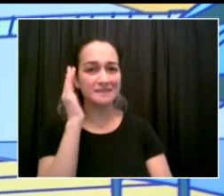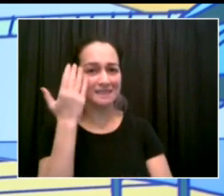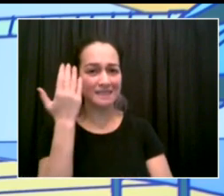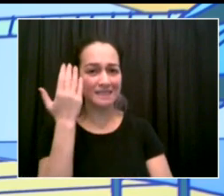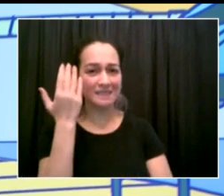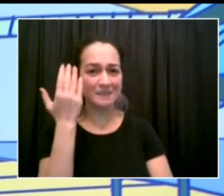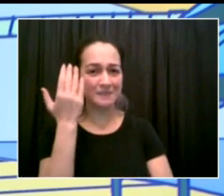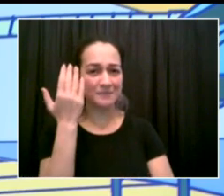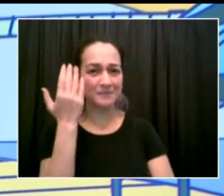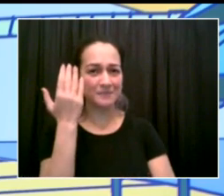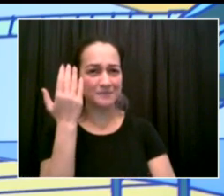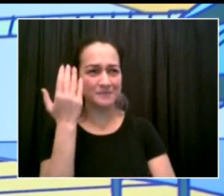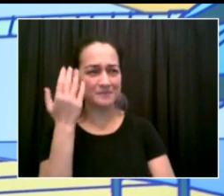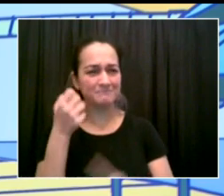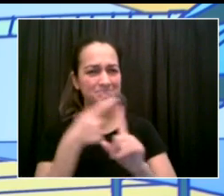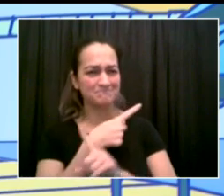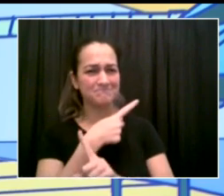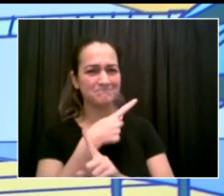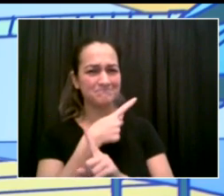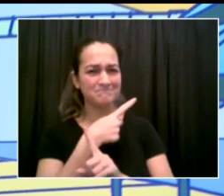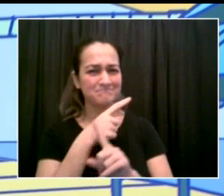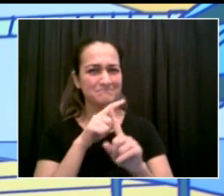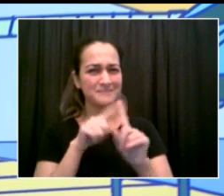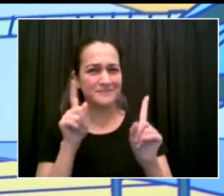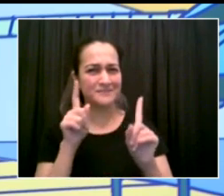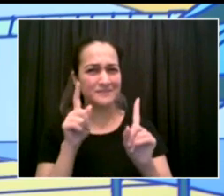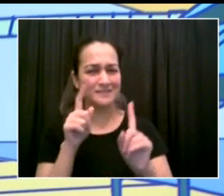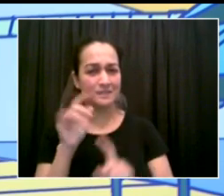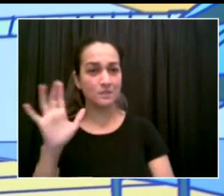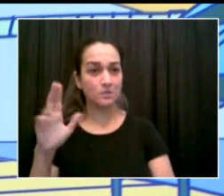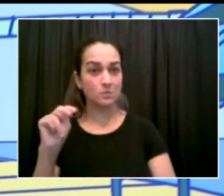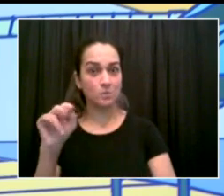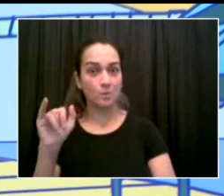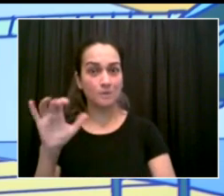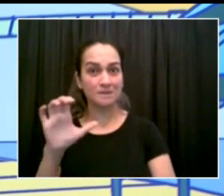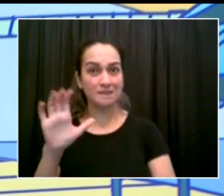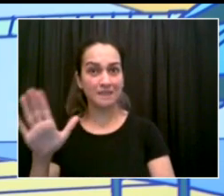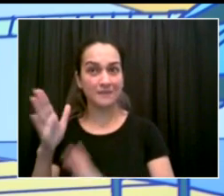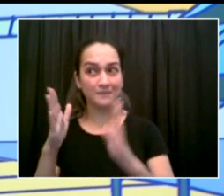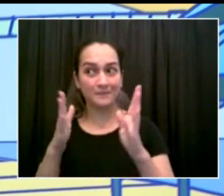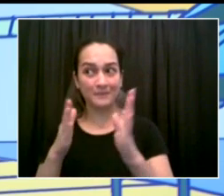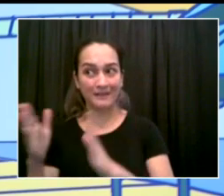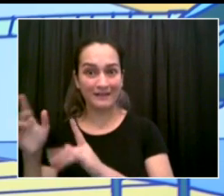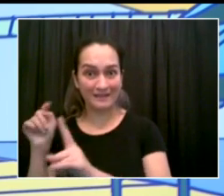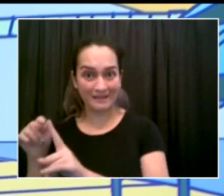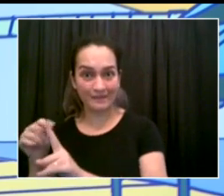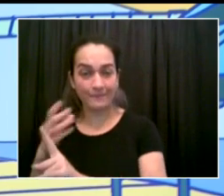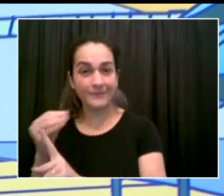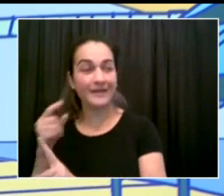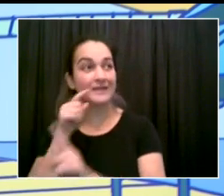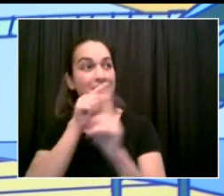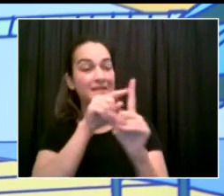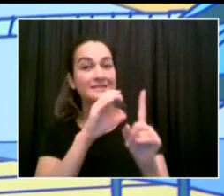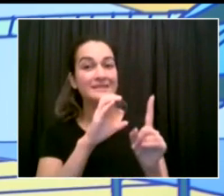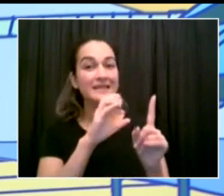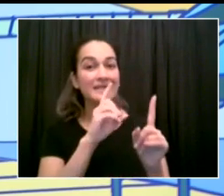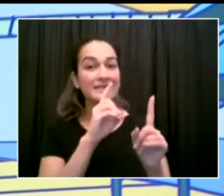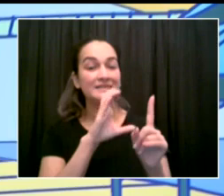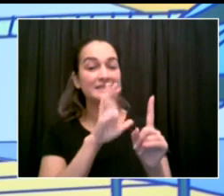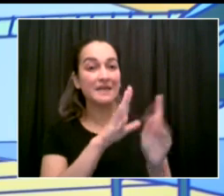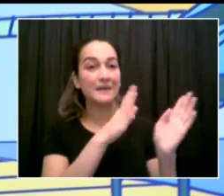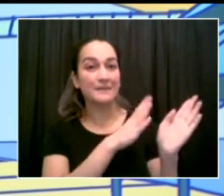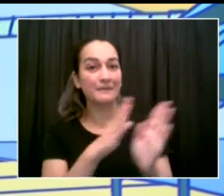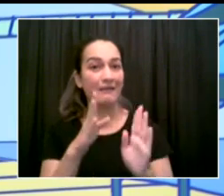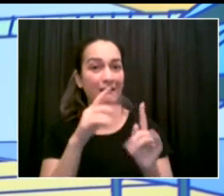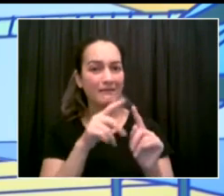what the CDC recommends. So the CDC, the current CDC guidance says that unvaccinated